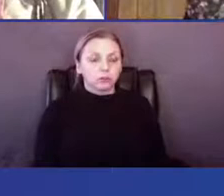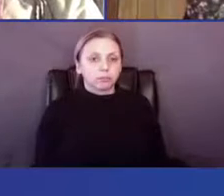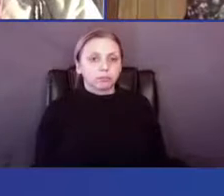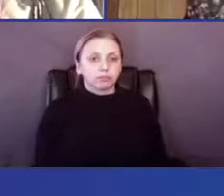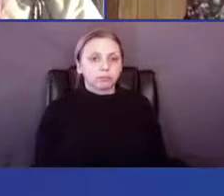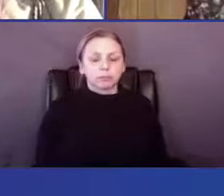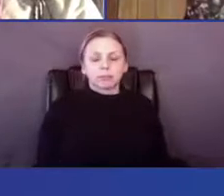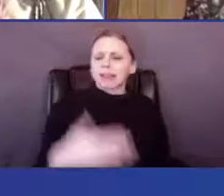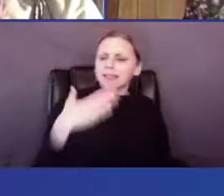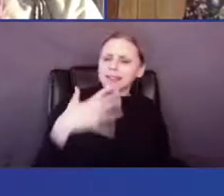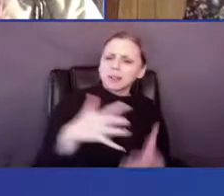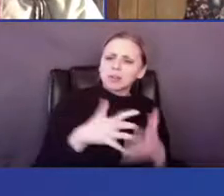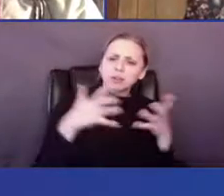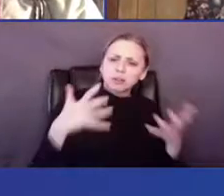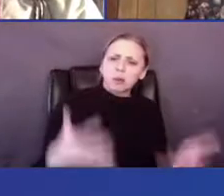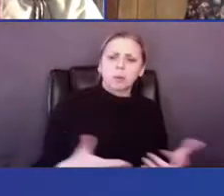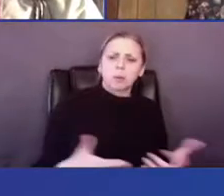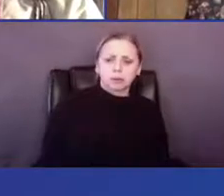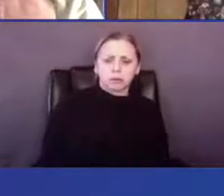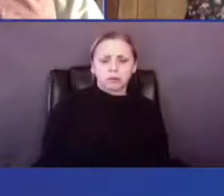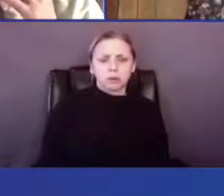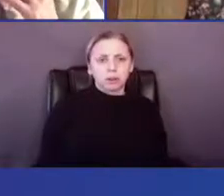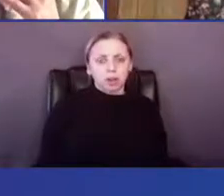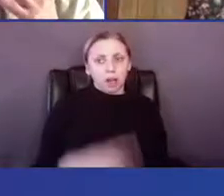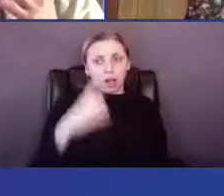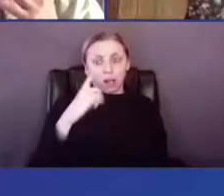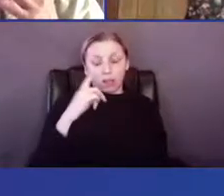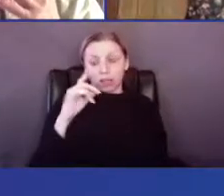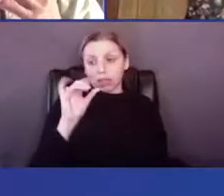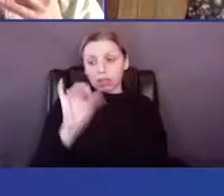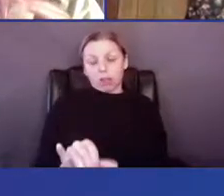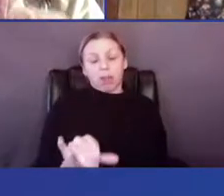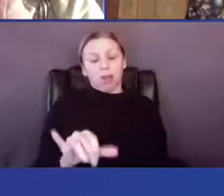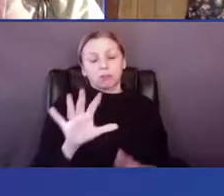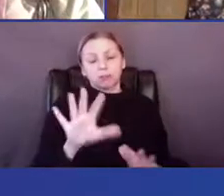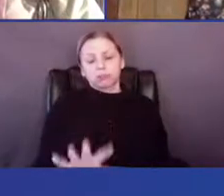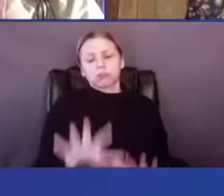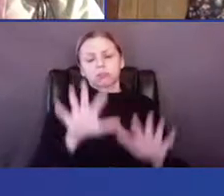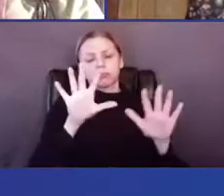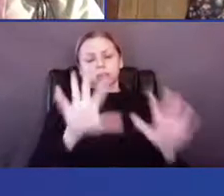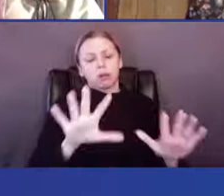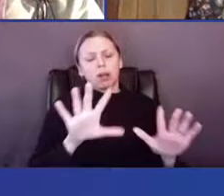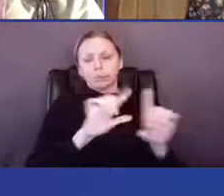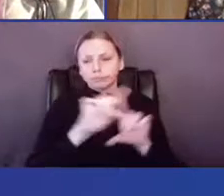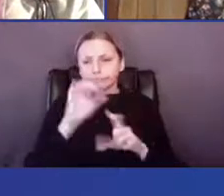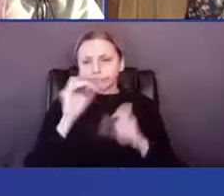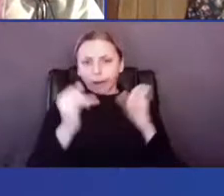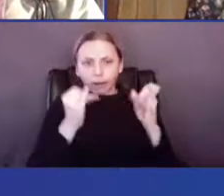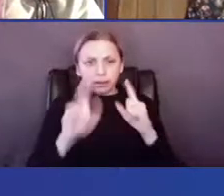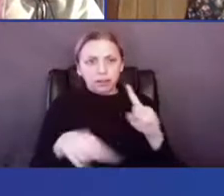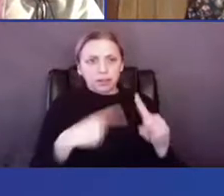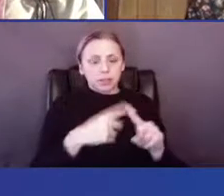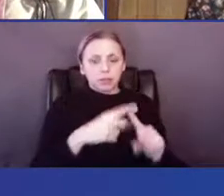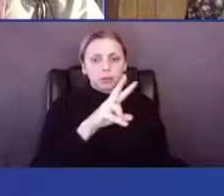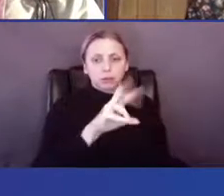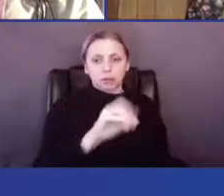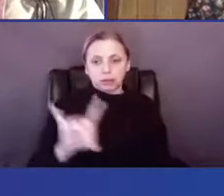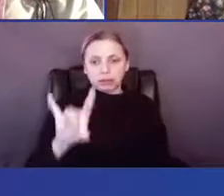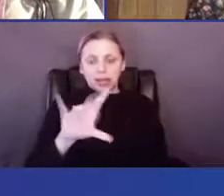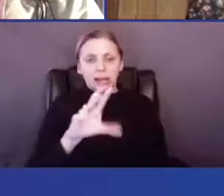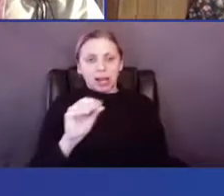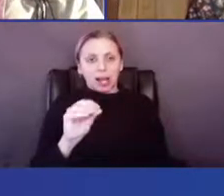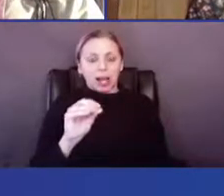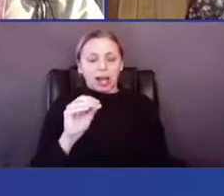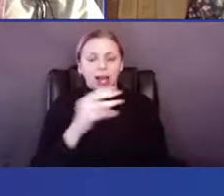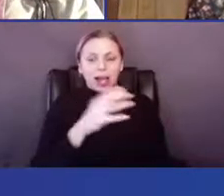Benedict, thank you so much. And, um, I thought that was a great set of ideas about 2008 and the inheritance.